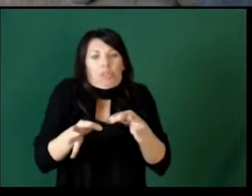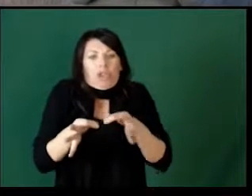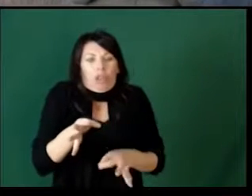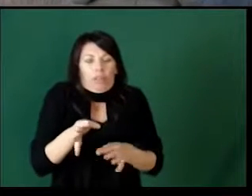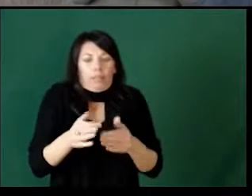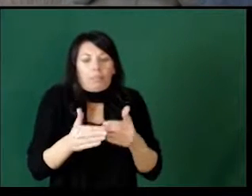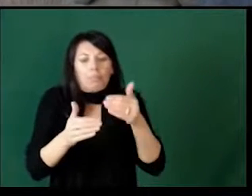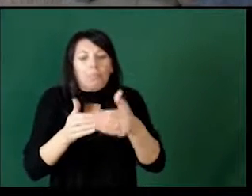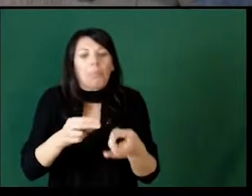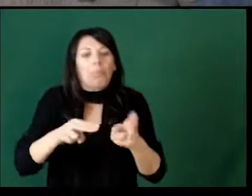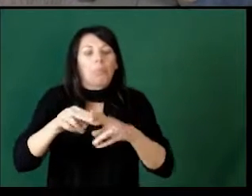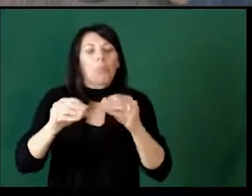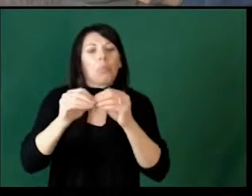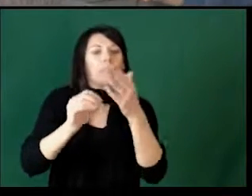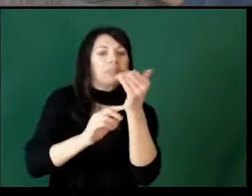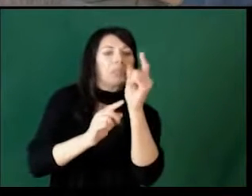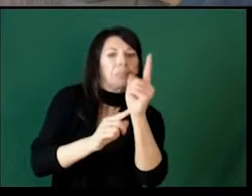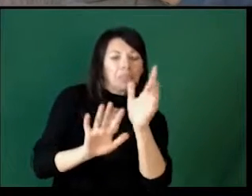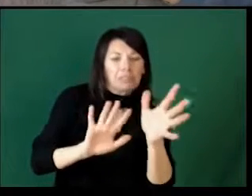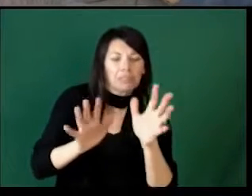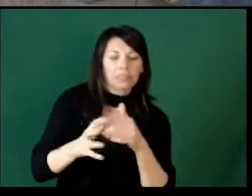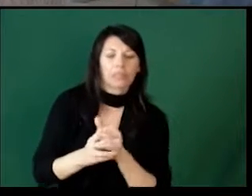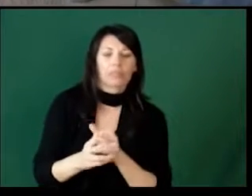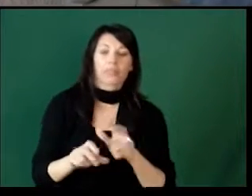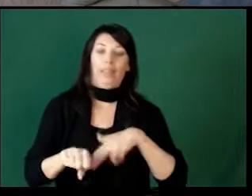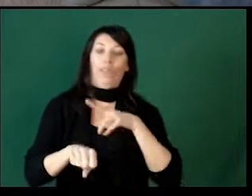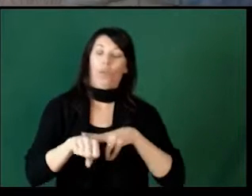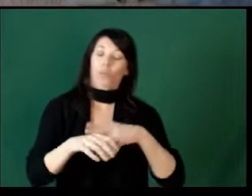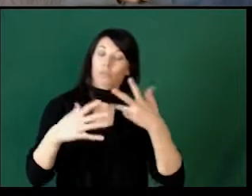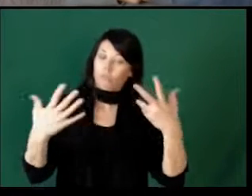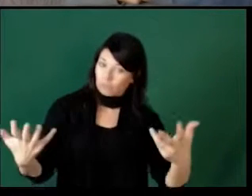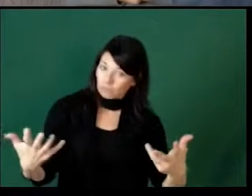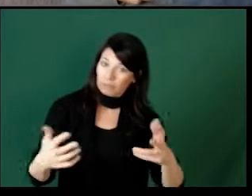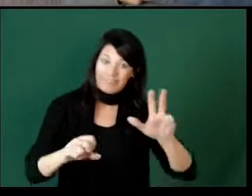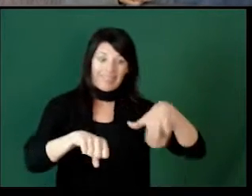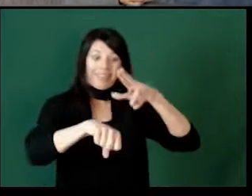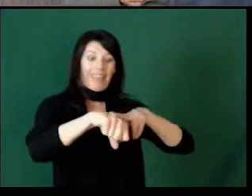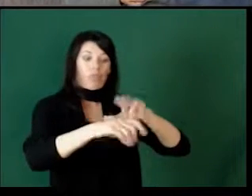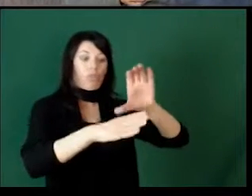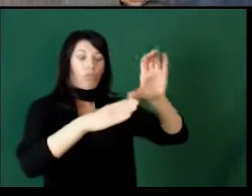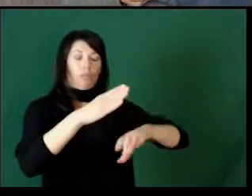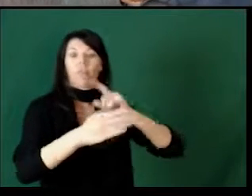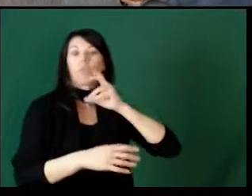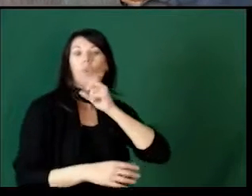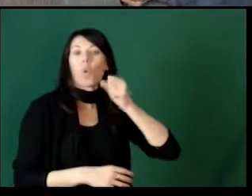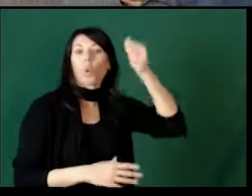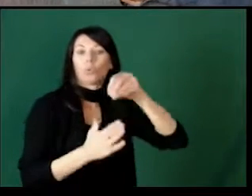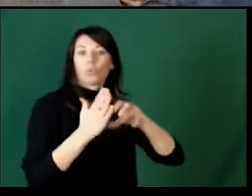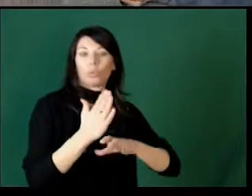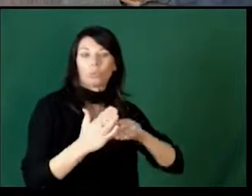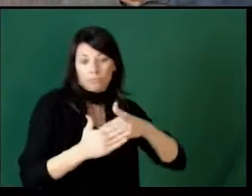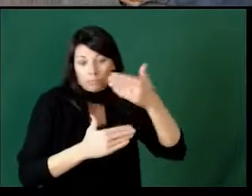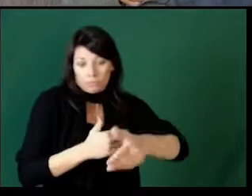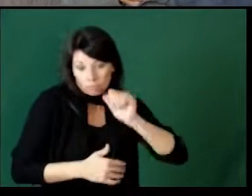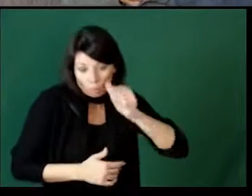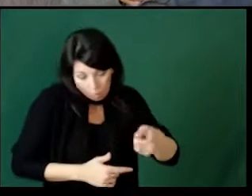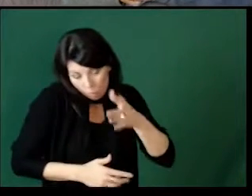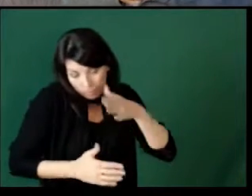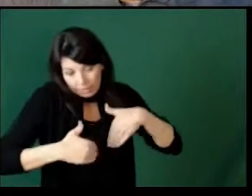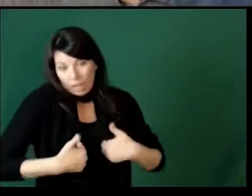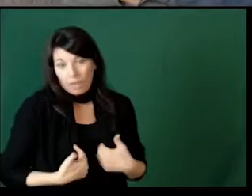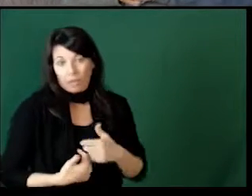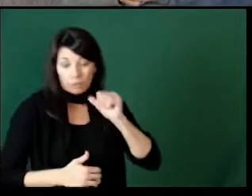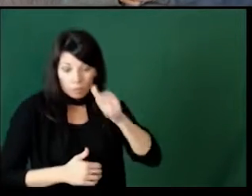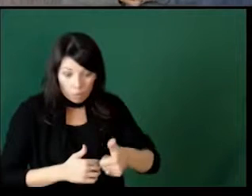minutes earlier. Then the next day, try to go 15 more minutes. Of course, a natural consequence for older students at bedtime is that they're going to be tired.